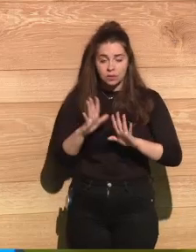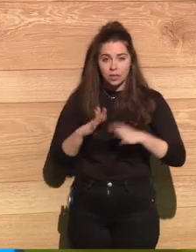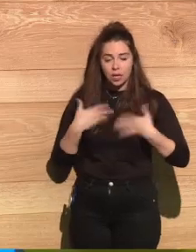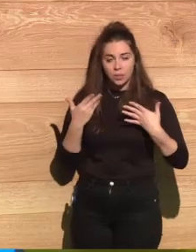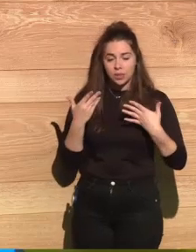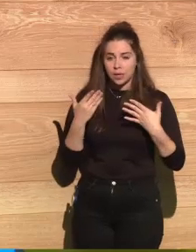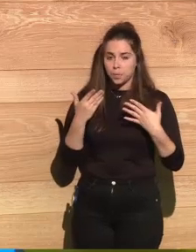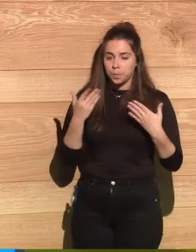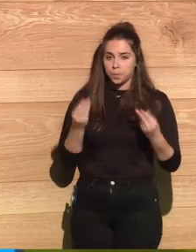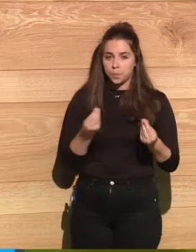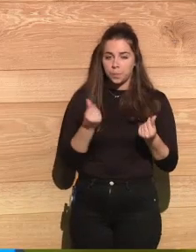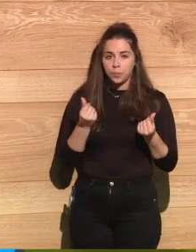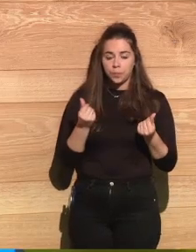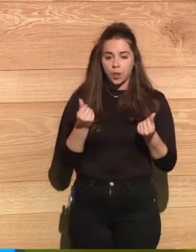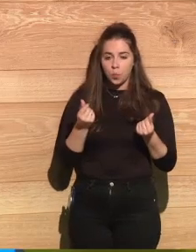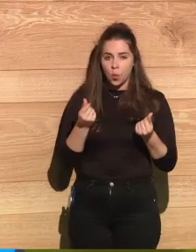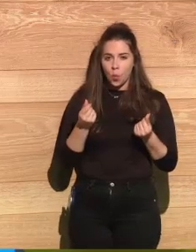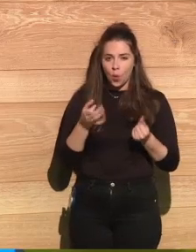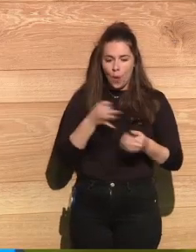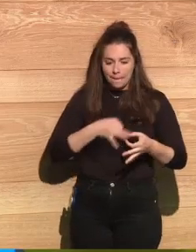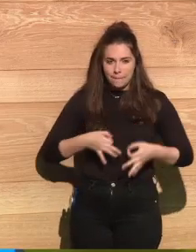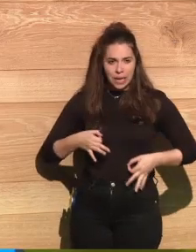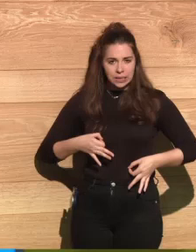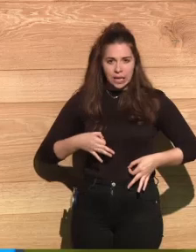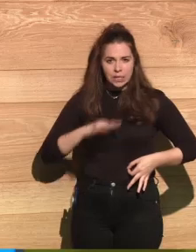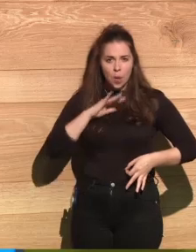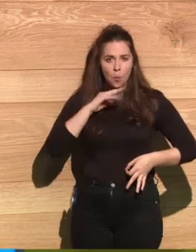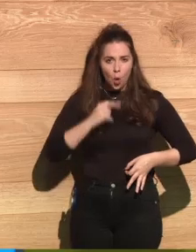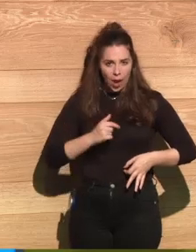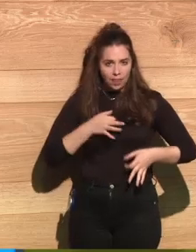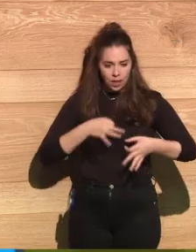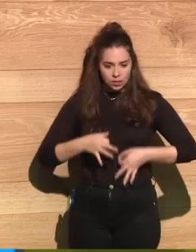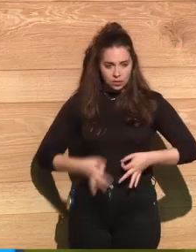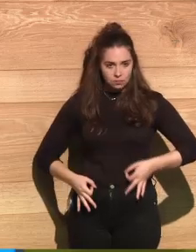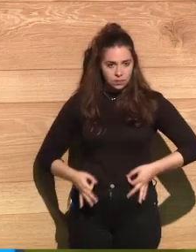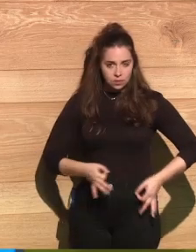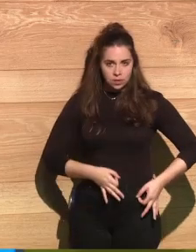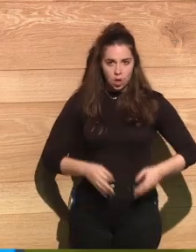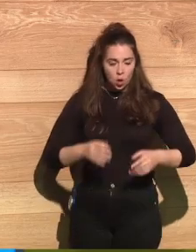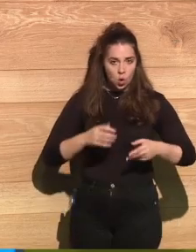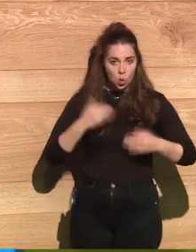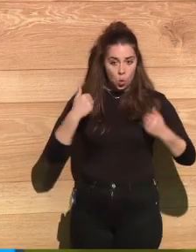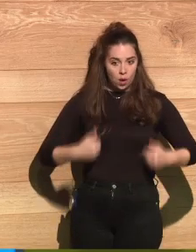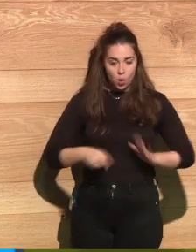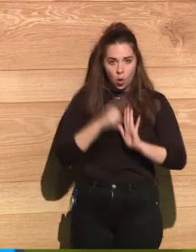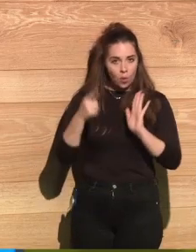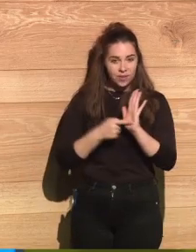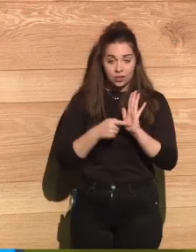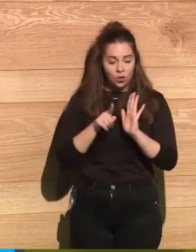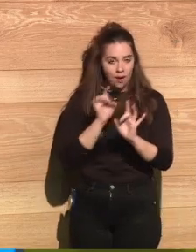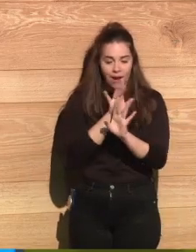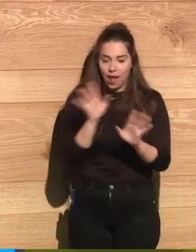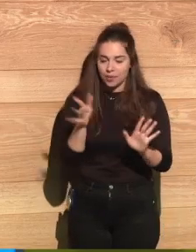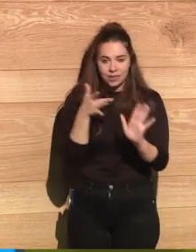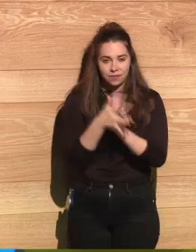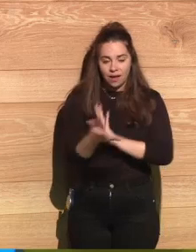over their bodies. And that was a show sign they were going to die. At that